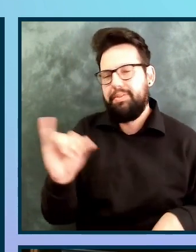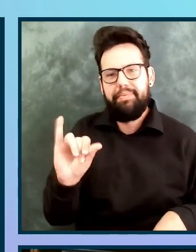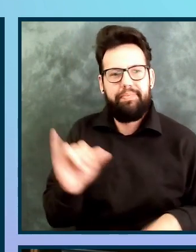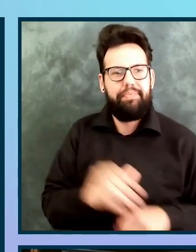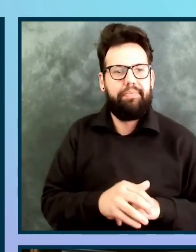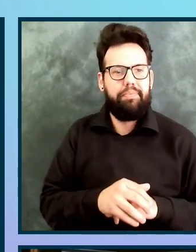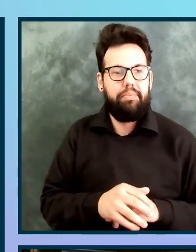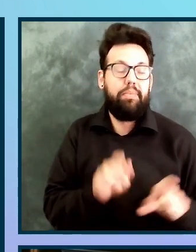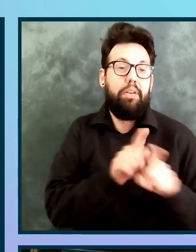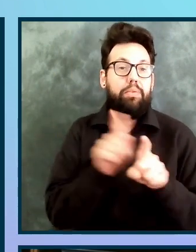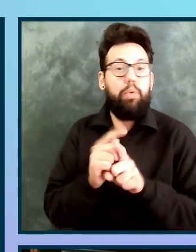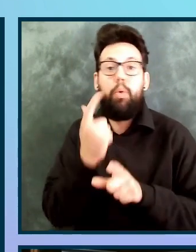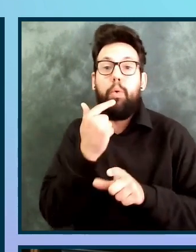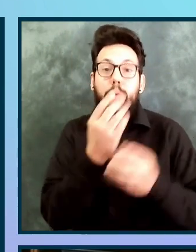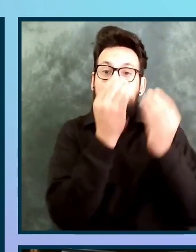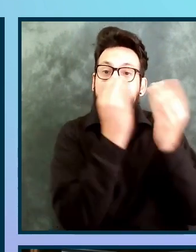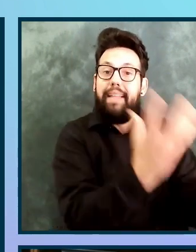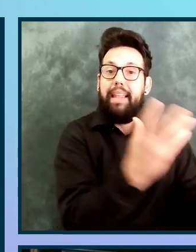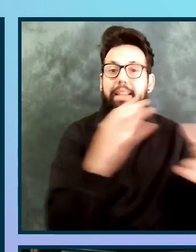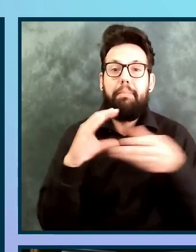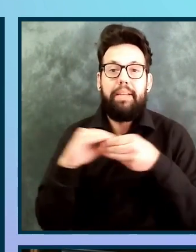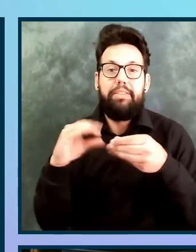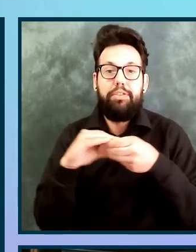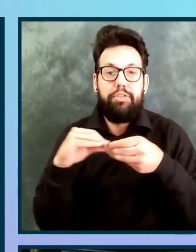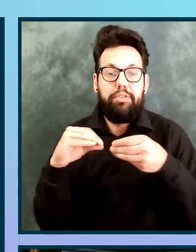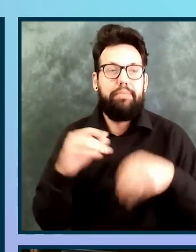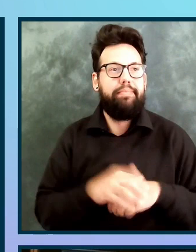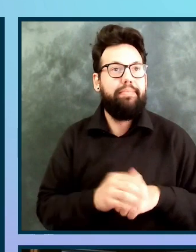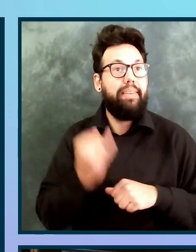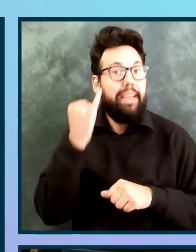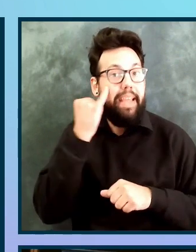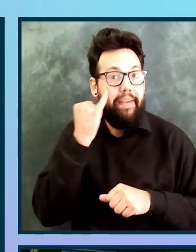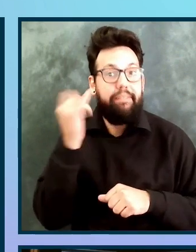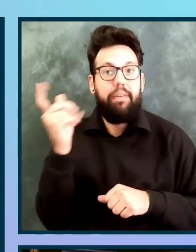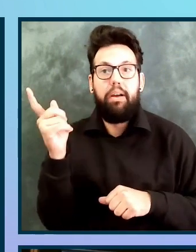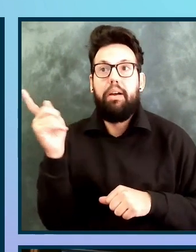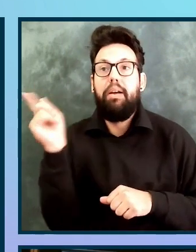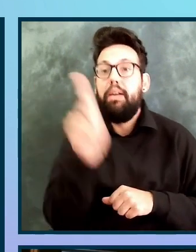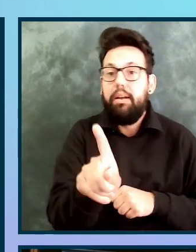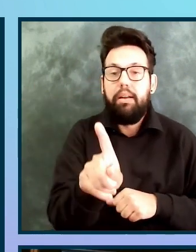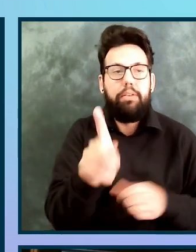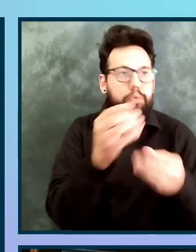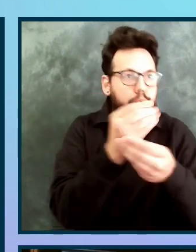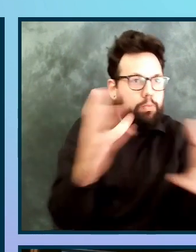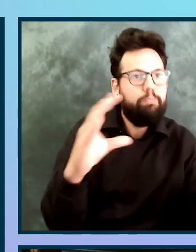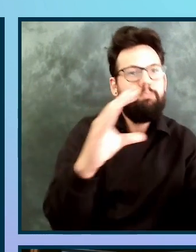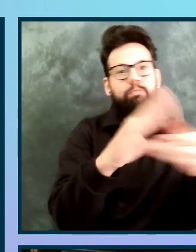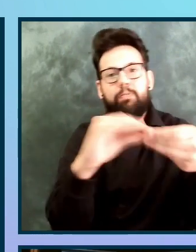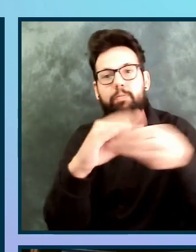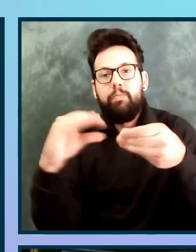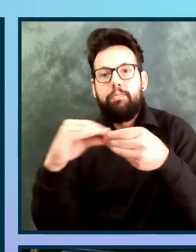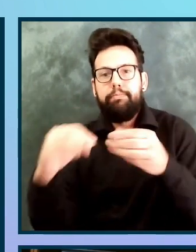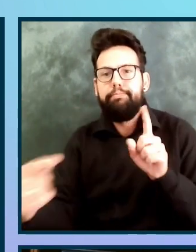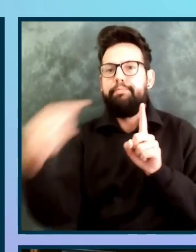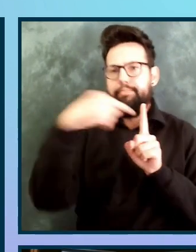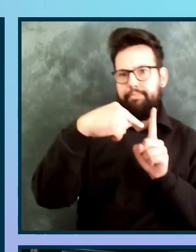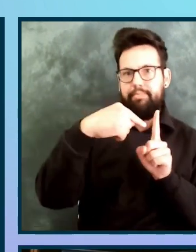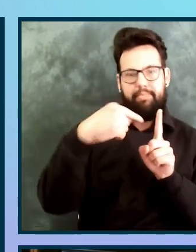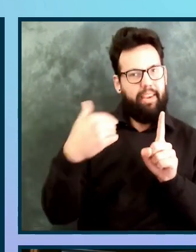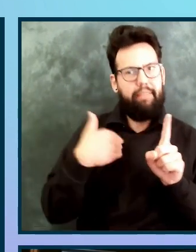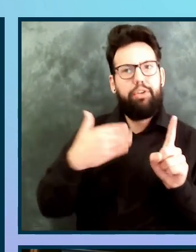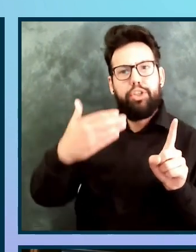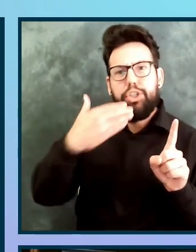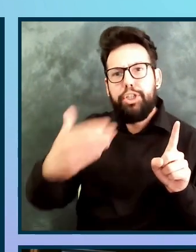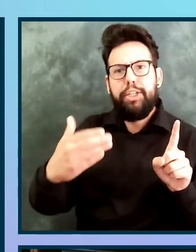of the sender of the information? If it's coming from someone who is well respected and has a reputation for being direct and honest,